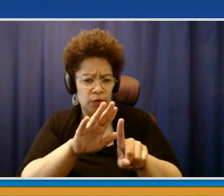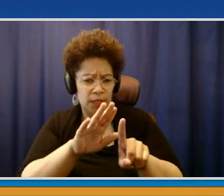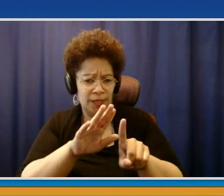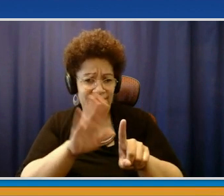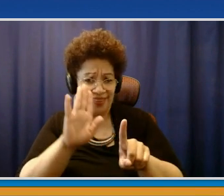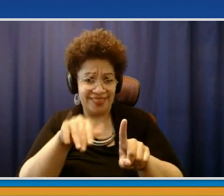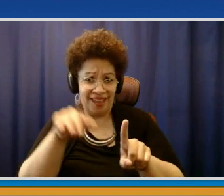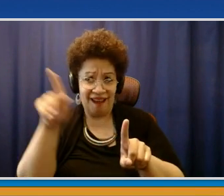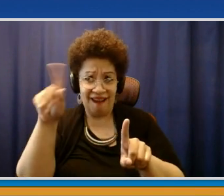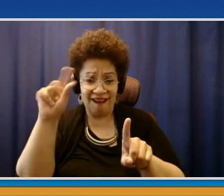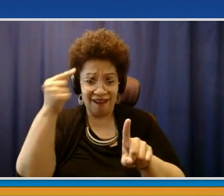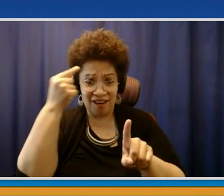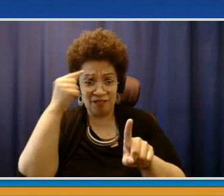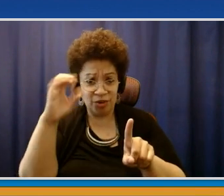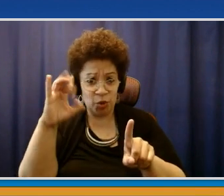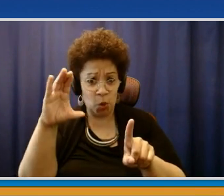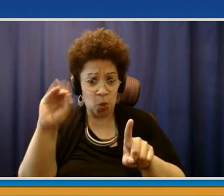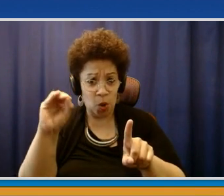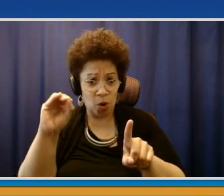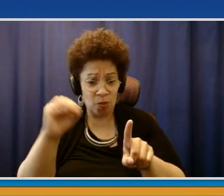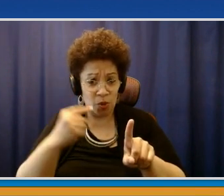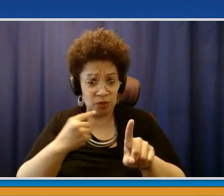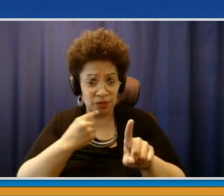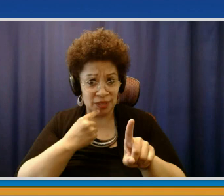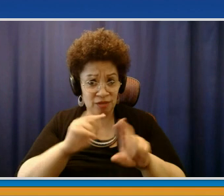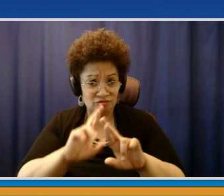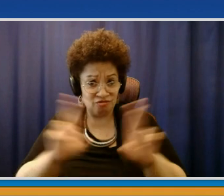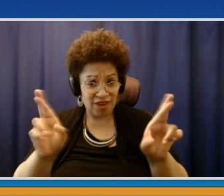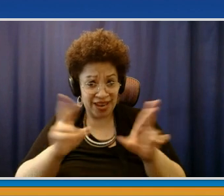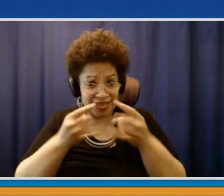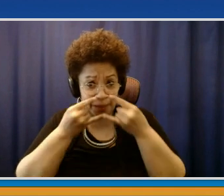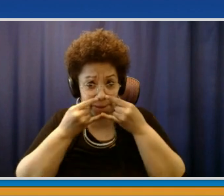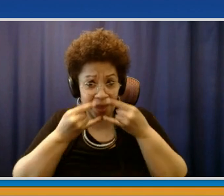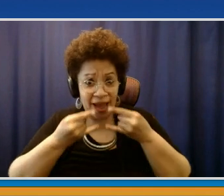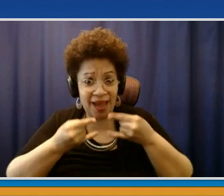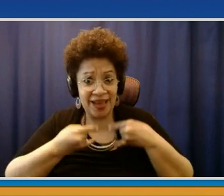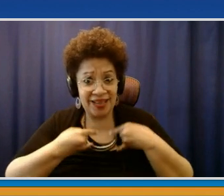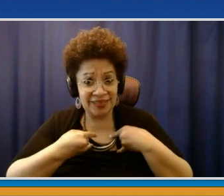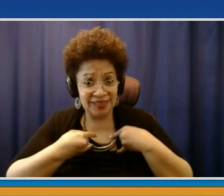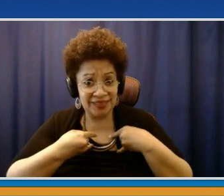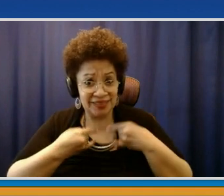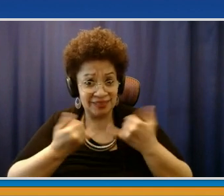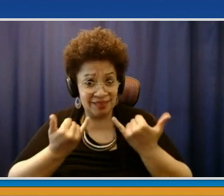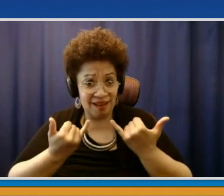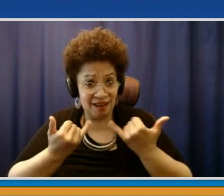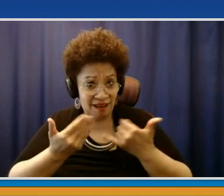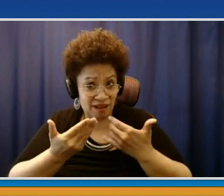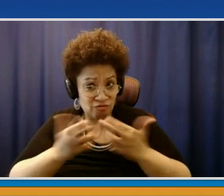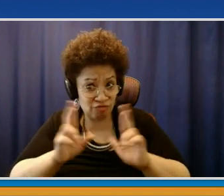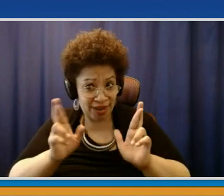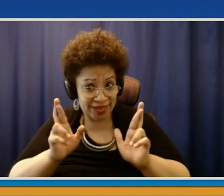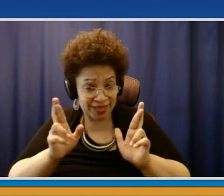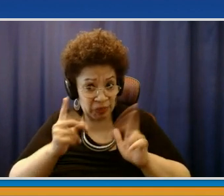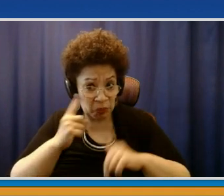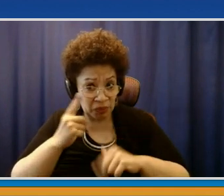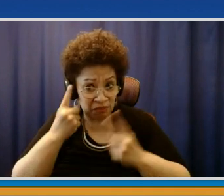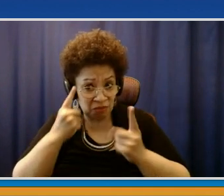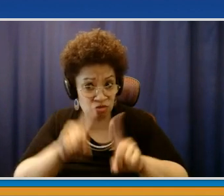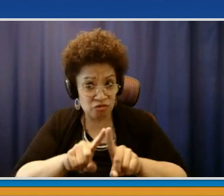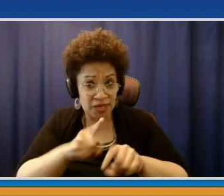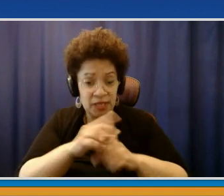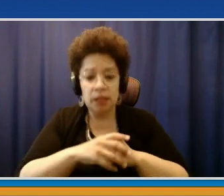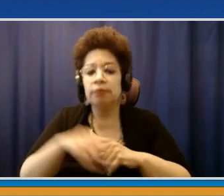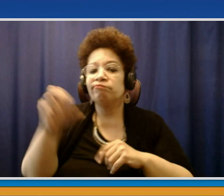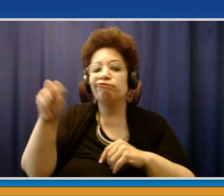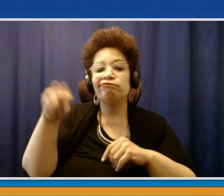Yes, I do. I think we're ready to move to the next step of normalcy. I do think it's important to emphasize, because I saw a